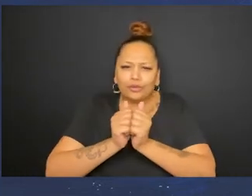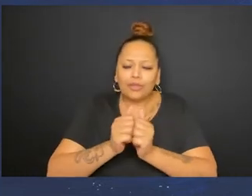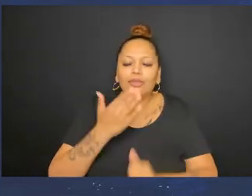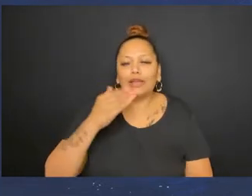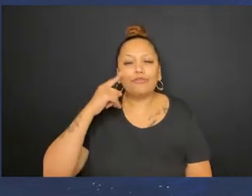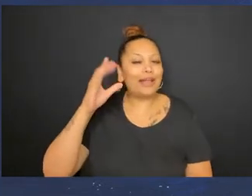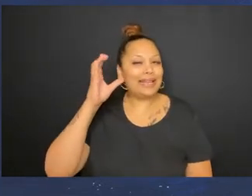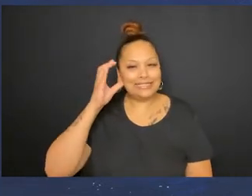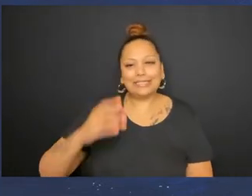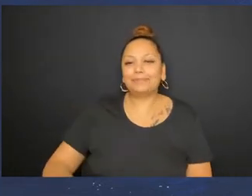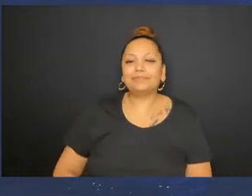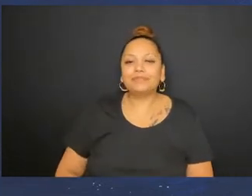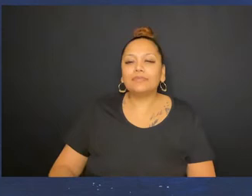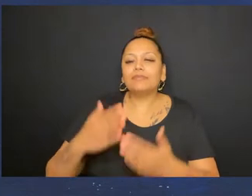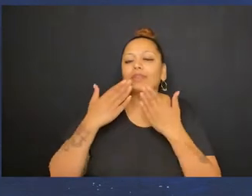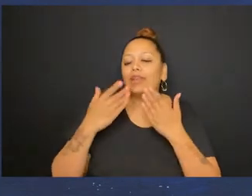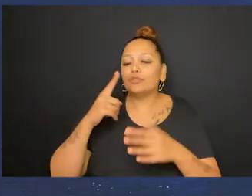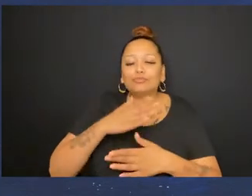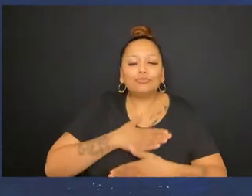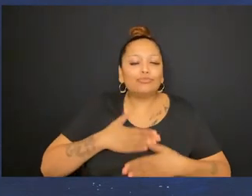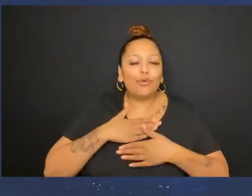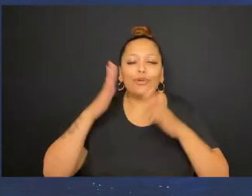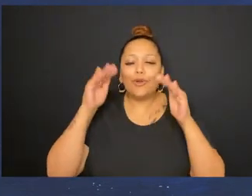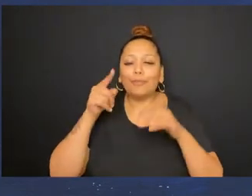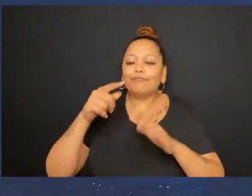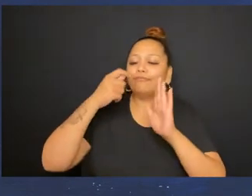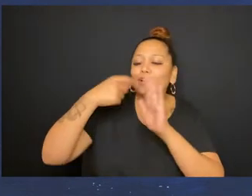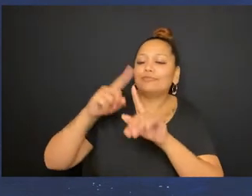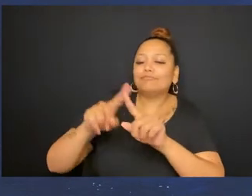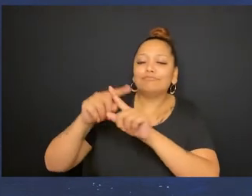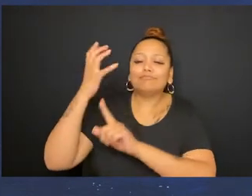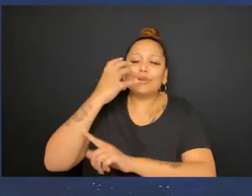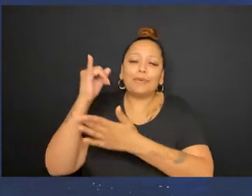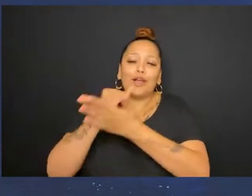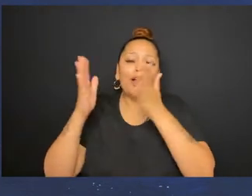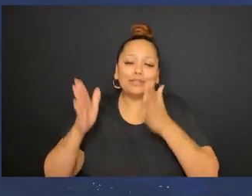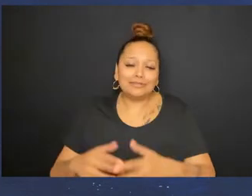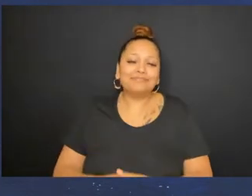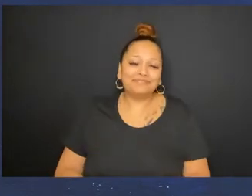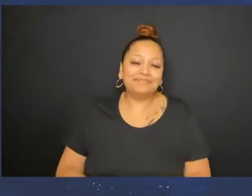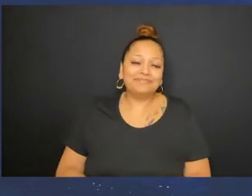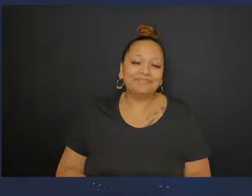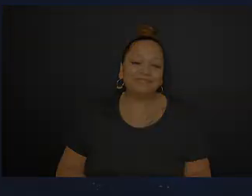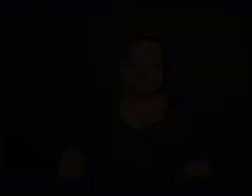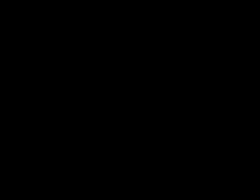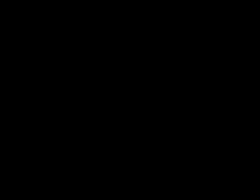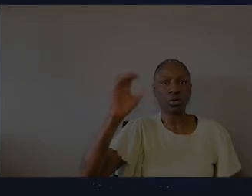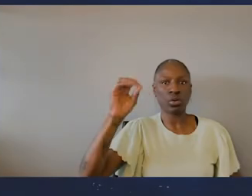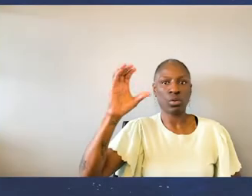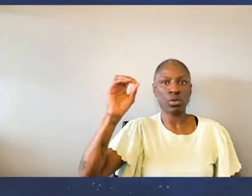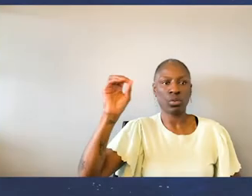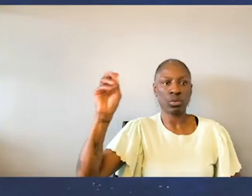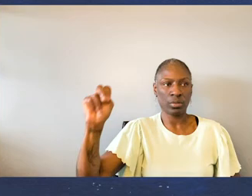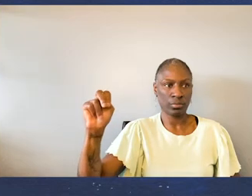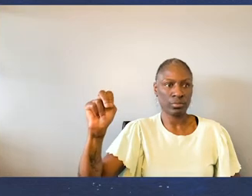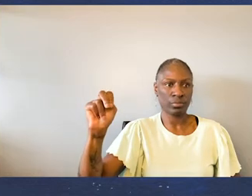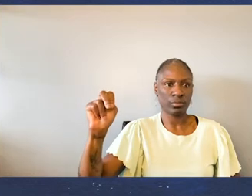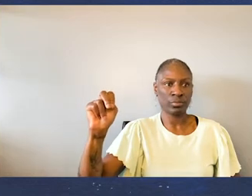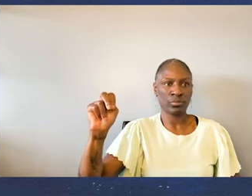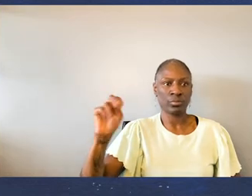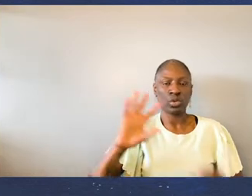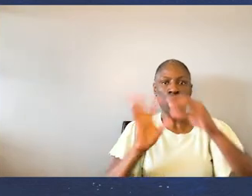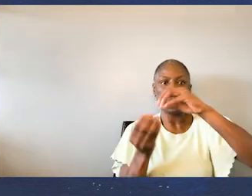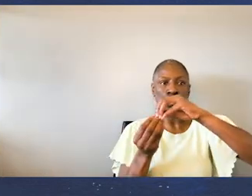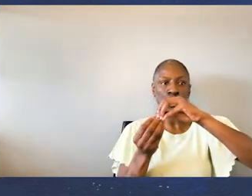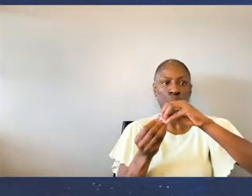can't do it together. Thank you for listening. I hope that you enjoy the rest of these videos by these incredible artists. Cocoon by